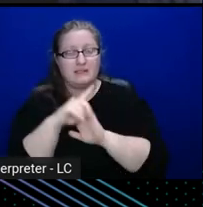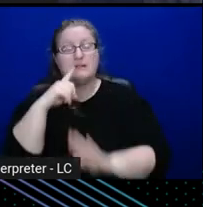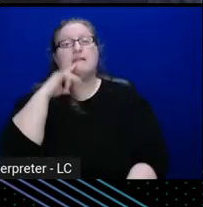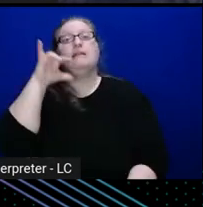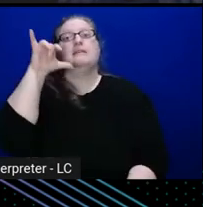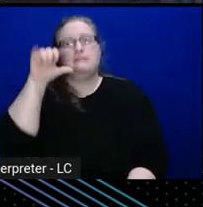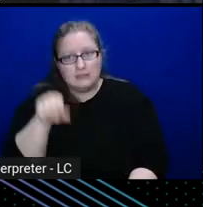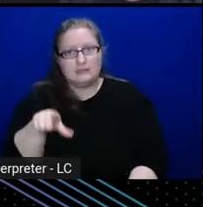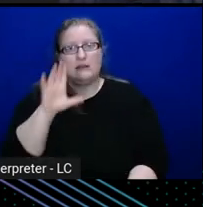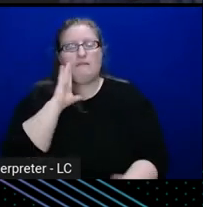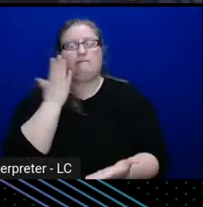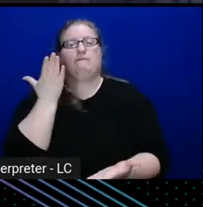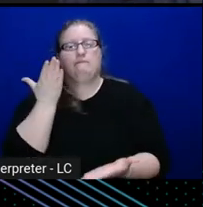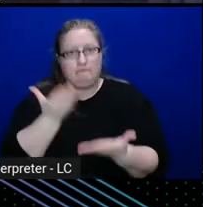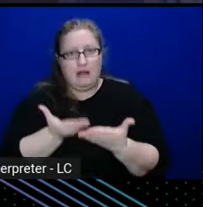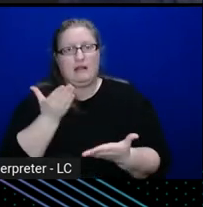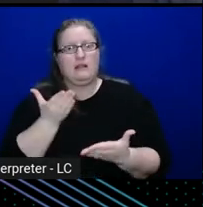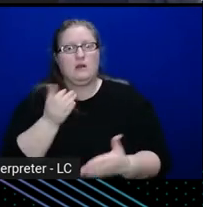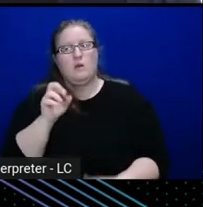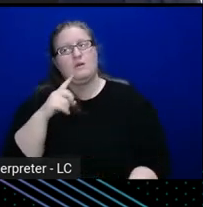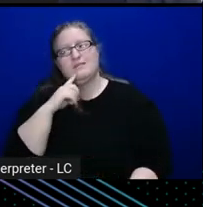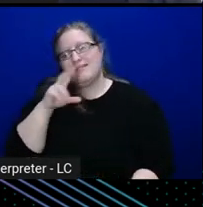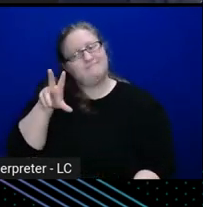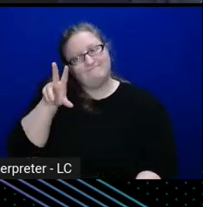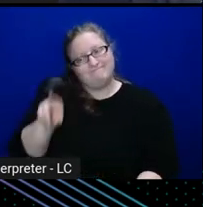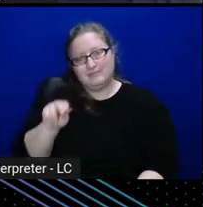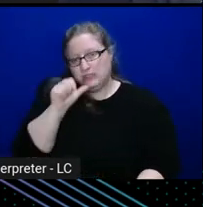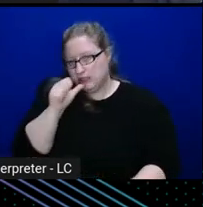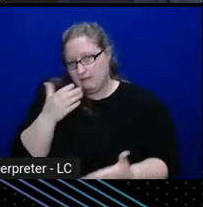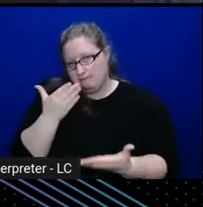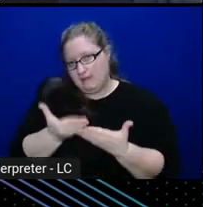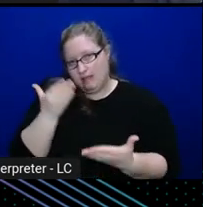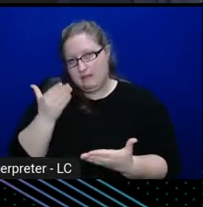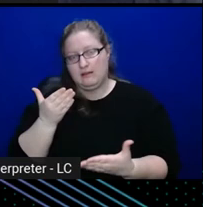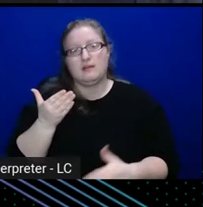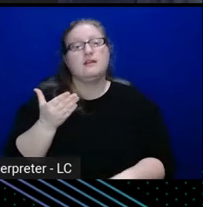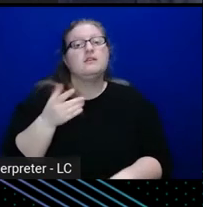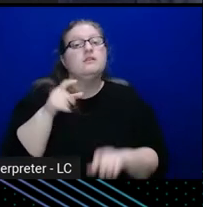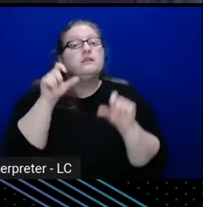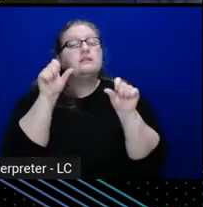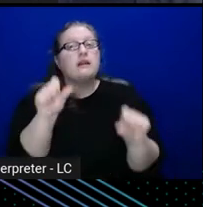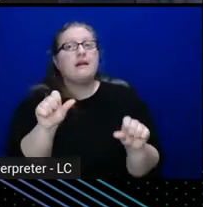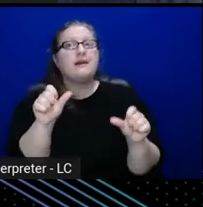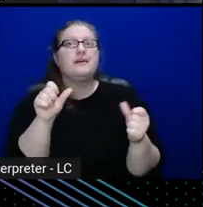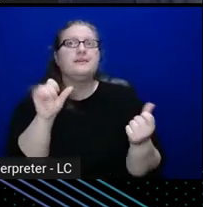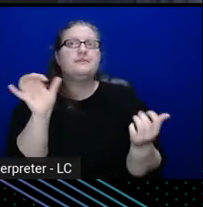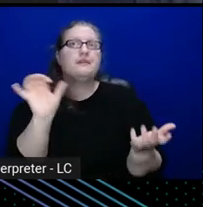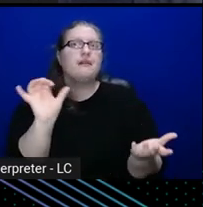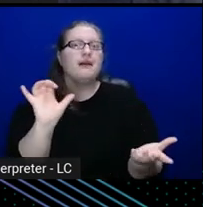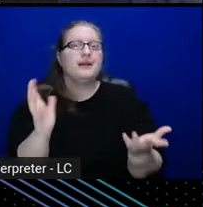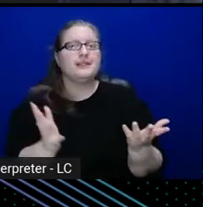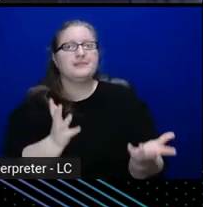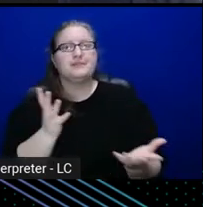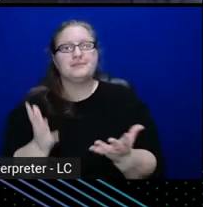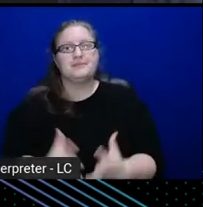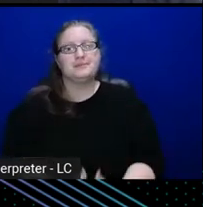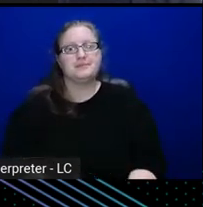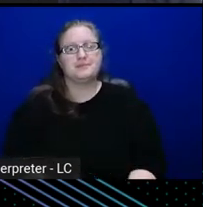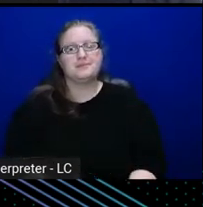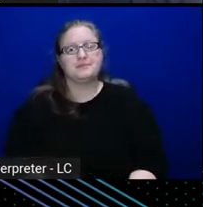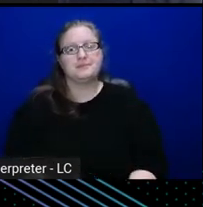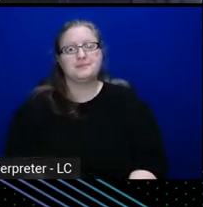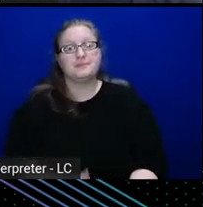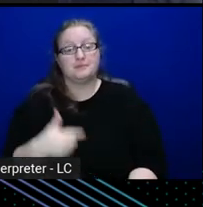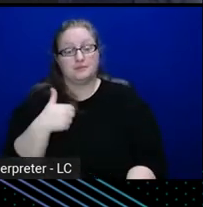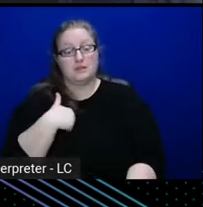valid request, no, this is not a valid request, and this can be things like, um, I'm part of a specific project,